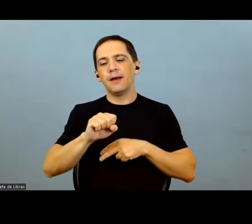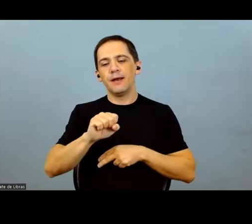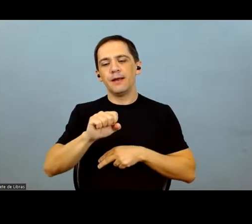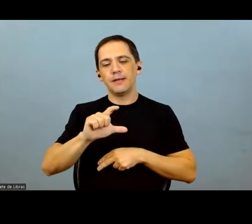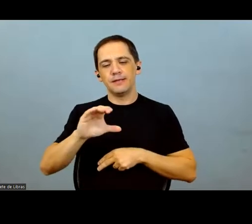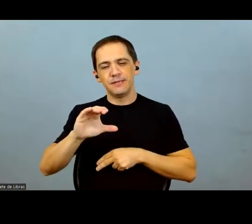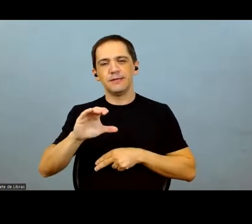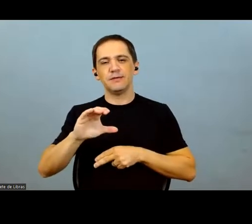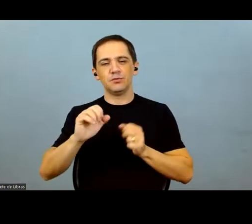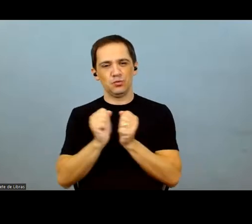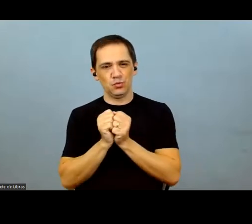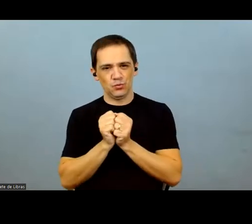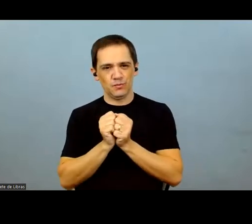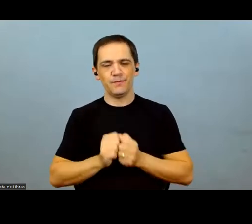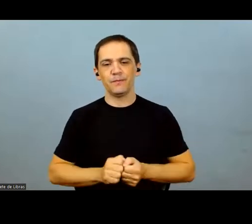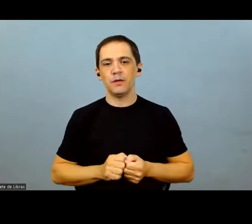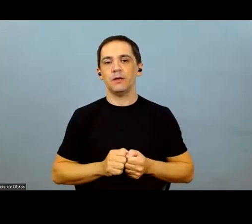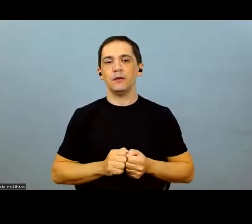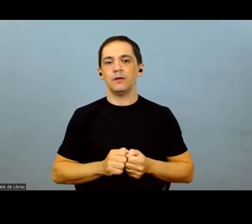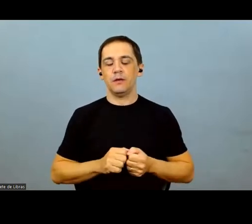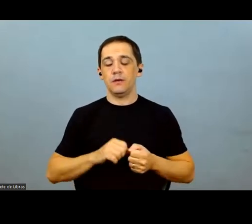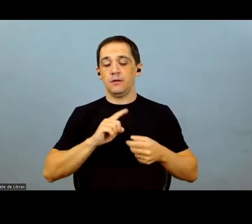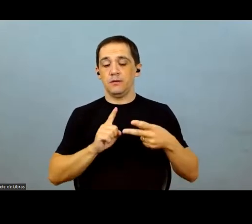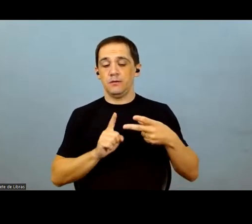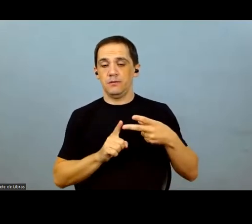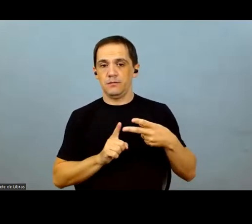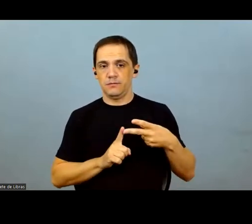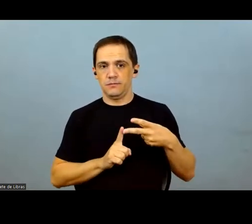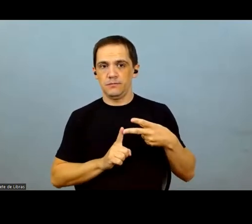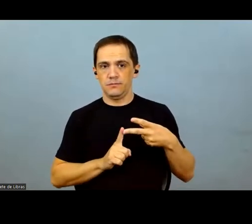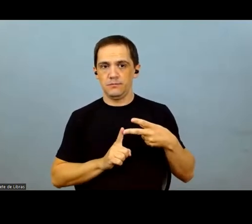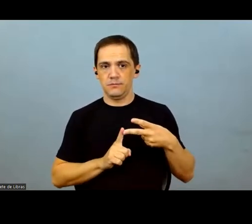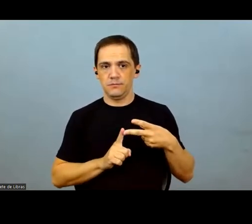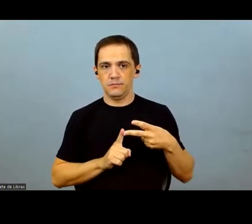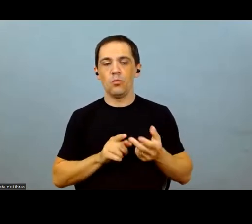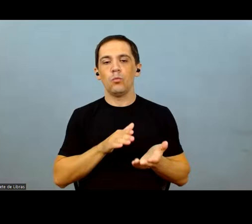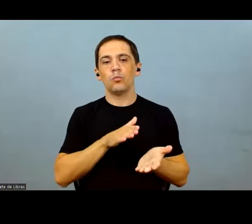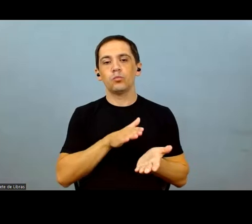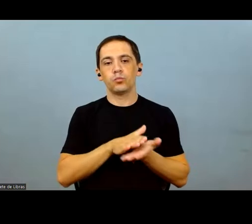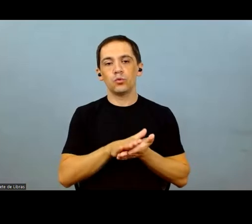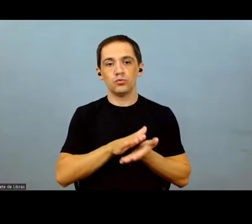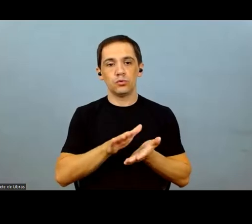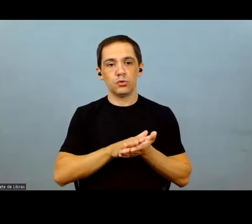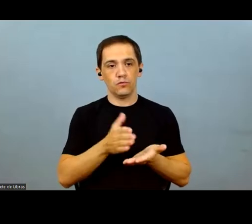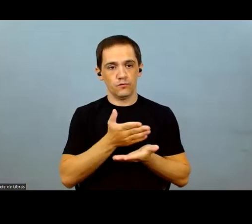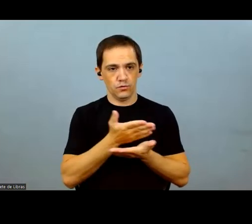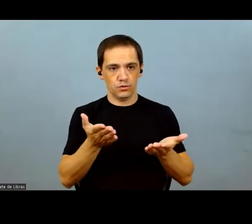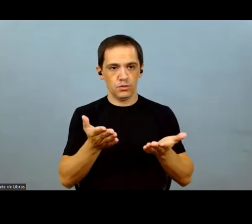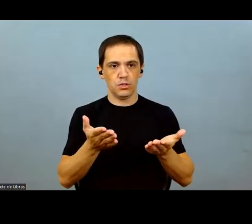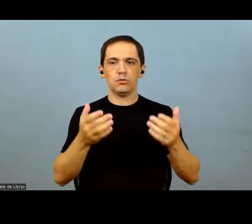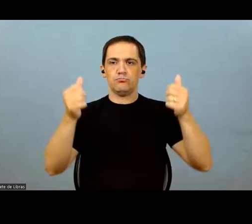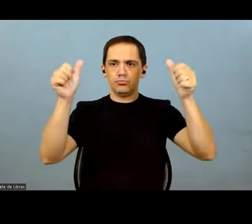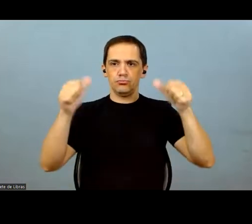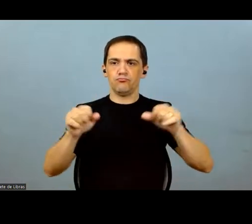And what part is SLC? What part is coming from the new operation? And about your